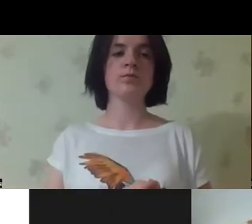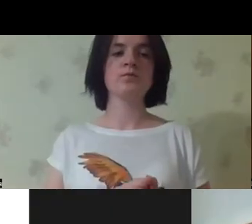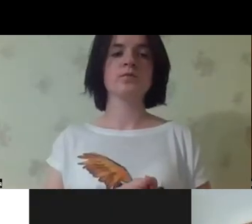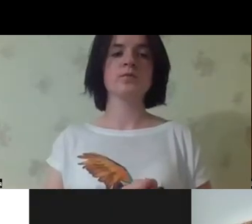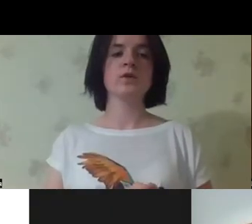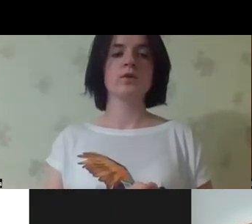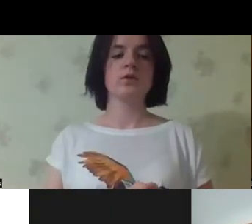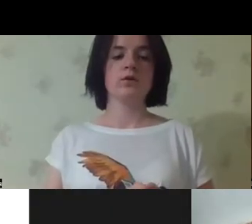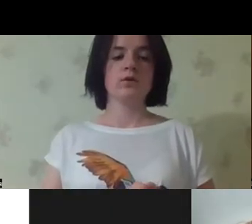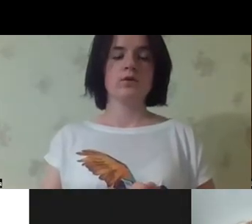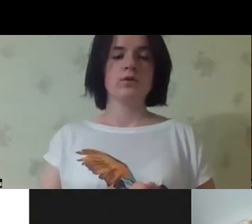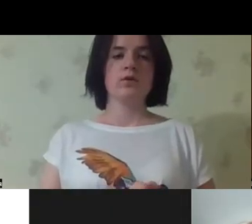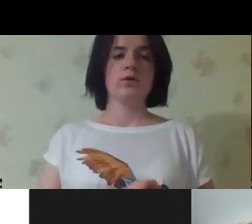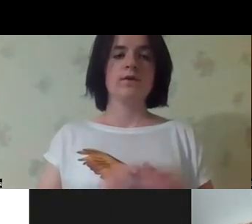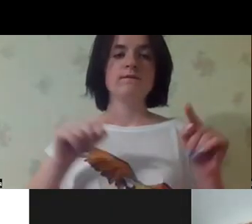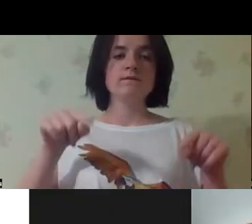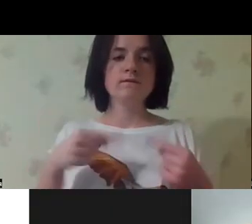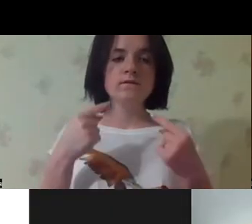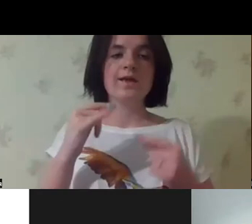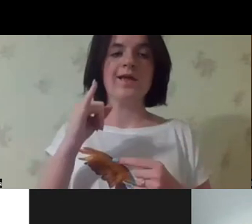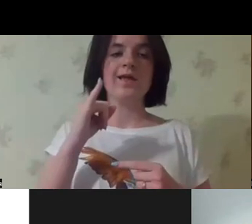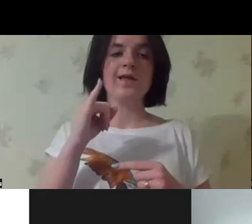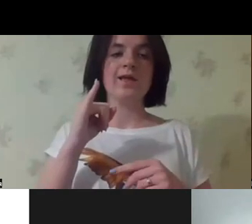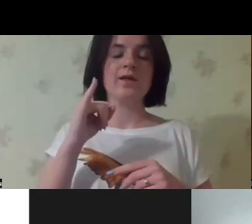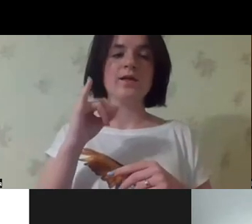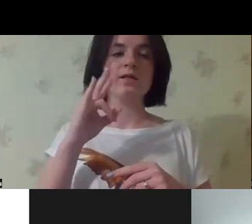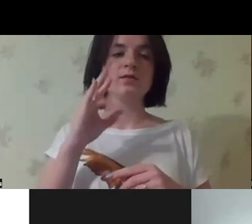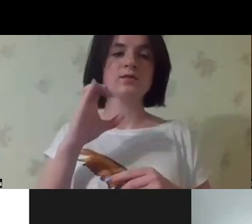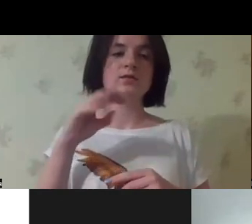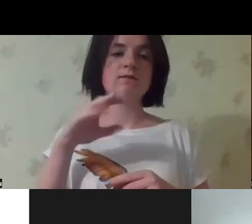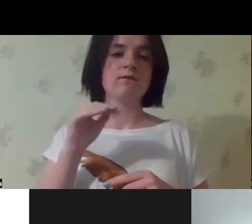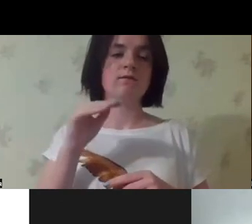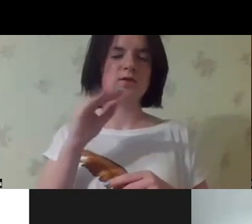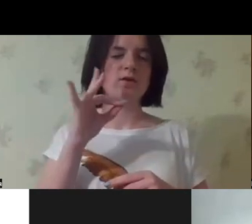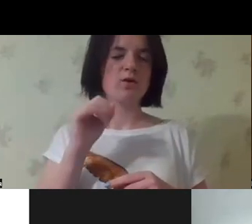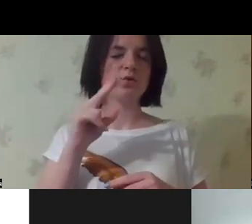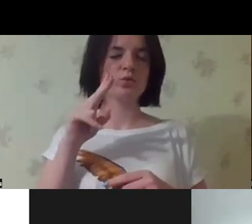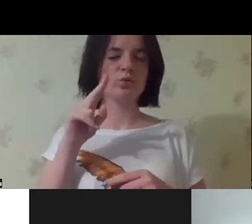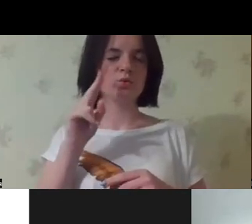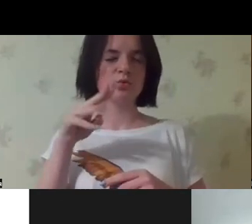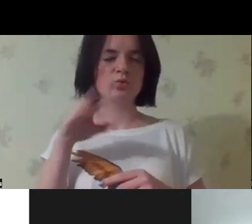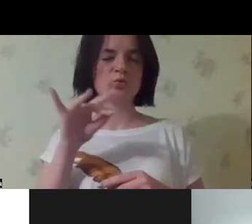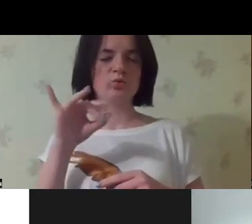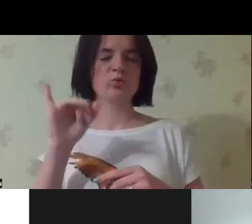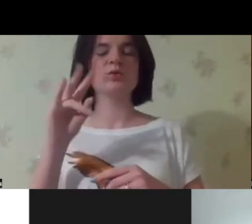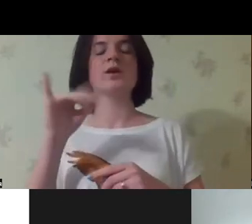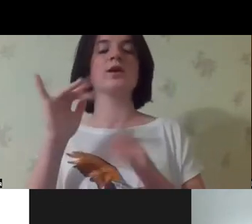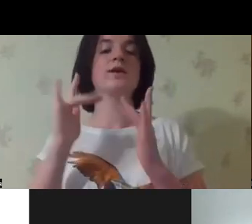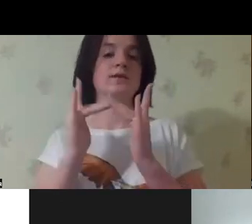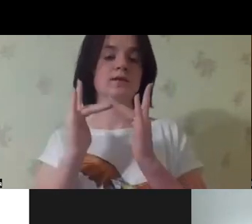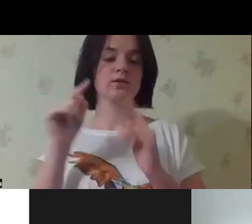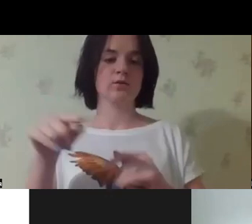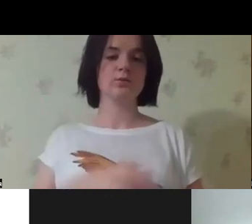What do you think in terms of recovering the infrastructure of the institutions,